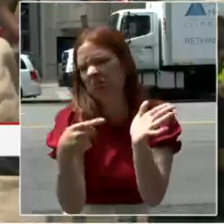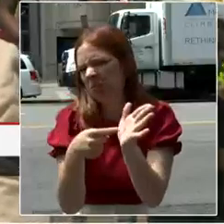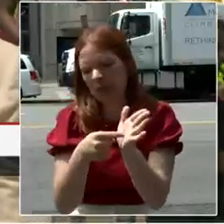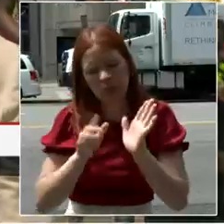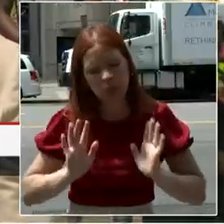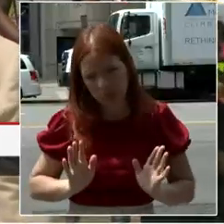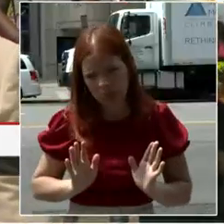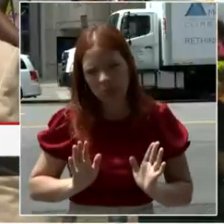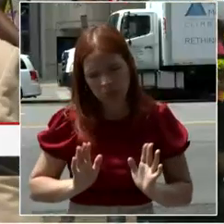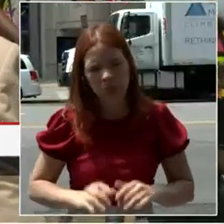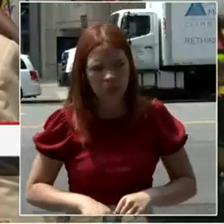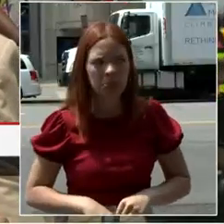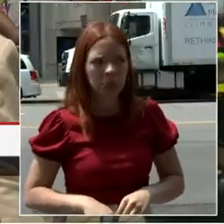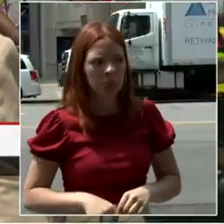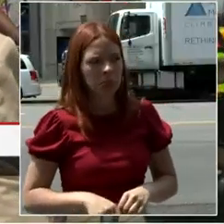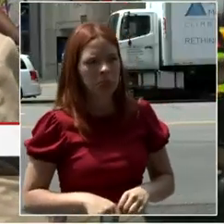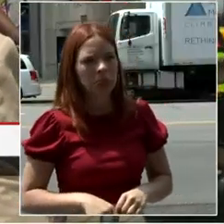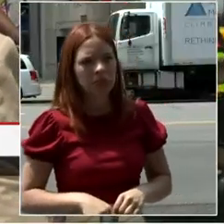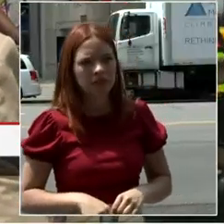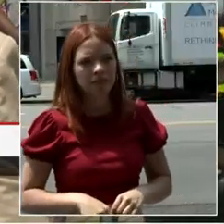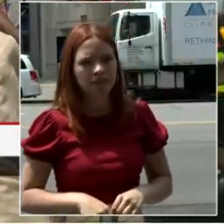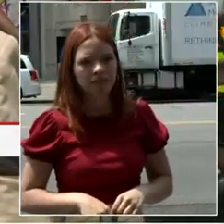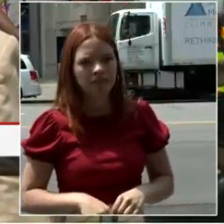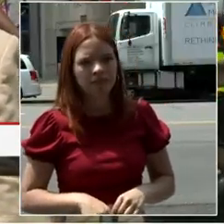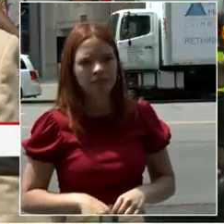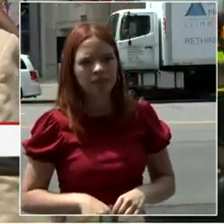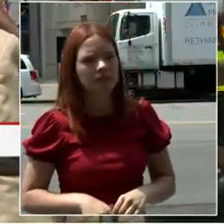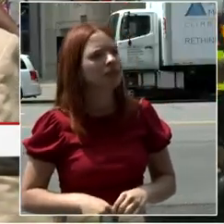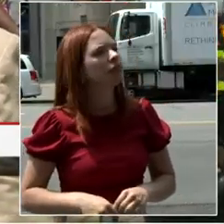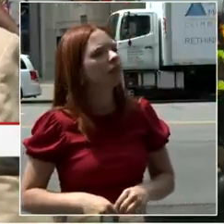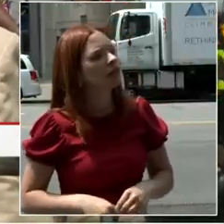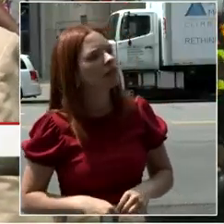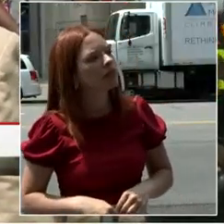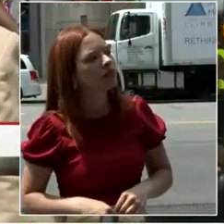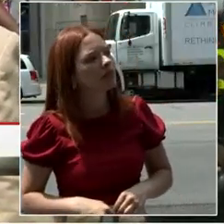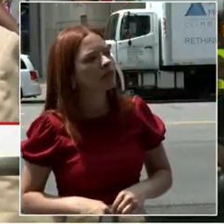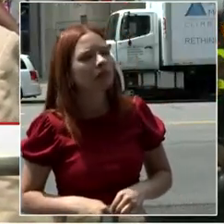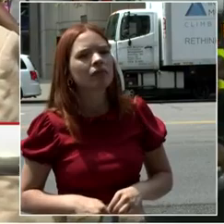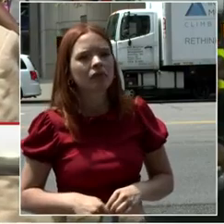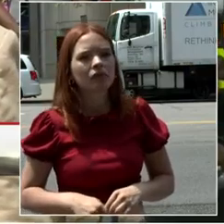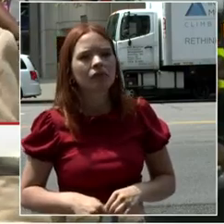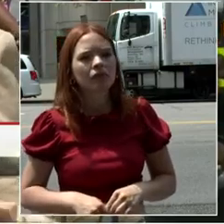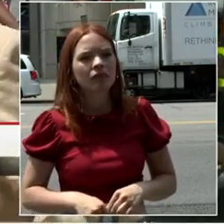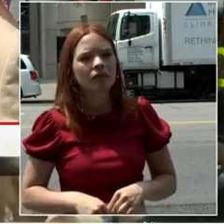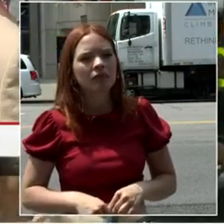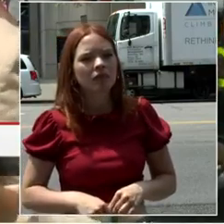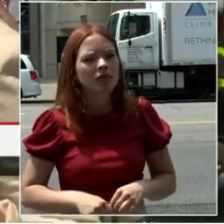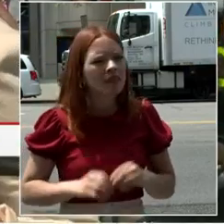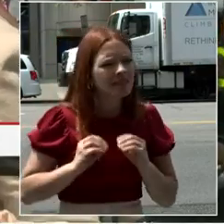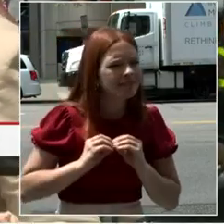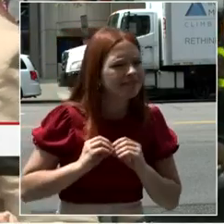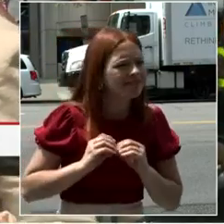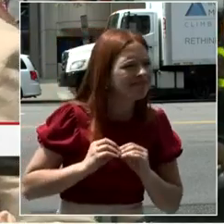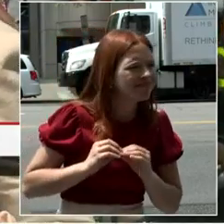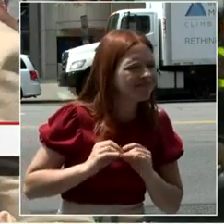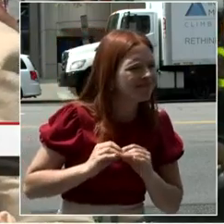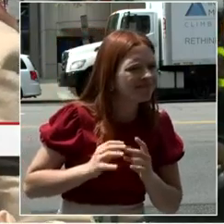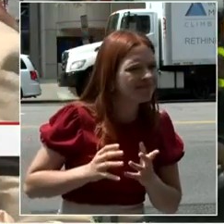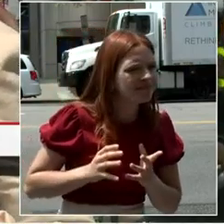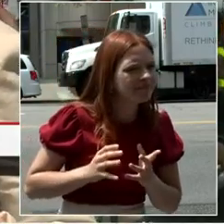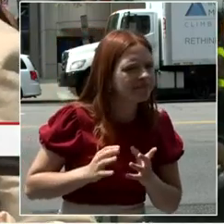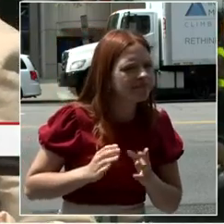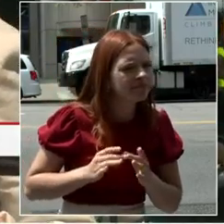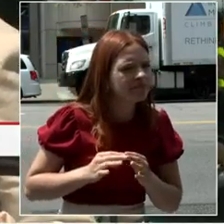So I hear you're joining our City Hall beat. Welcome. Congratulations. You have a great group of people to cover